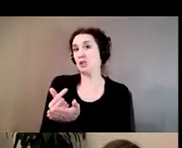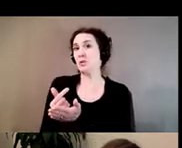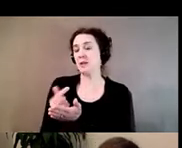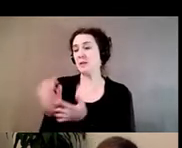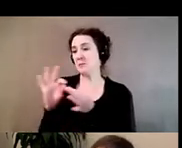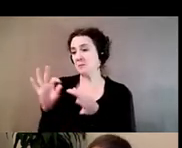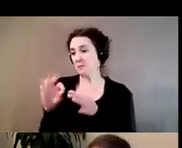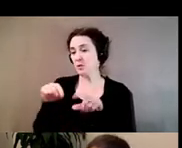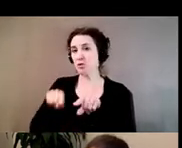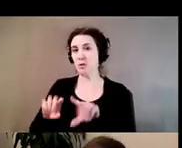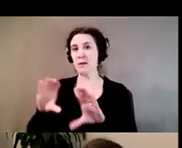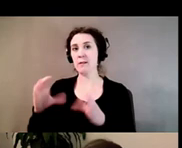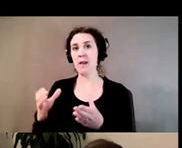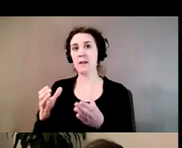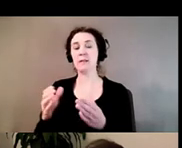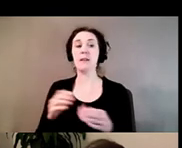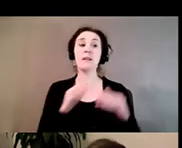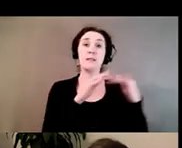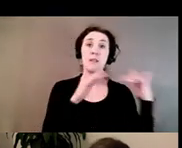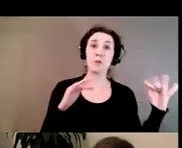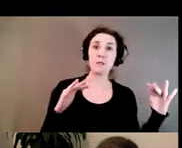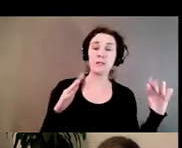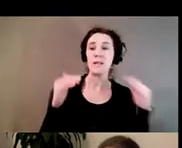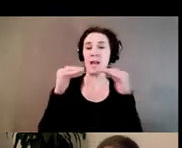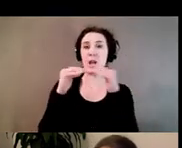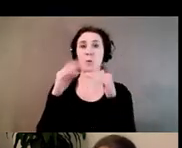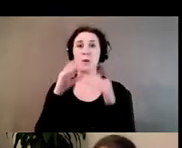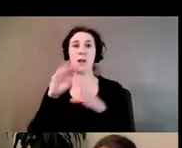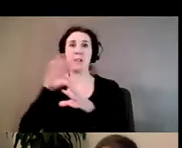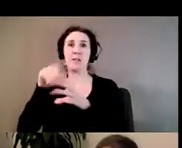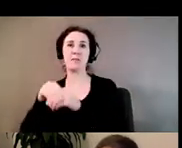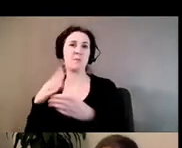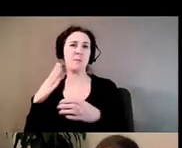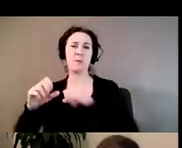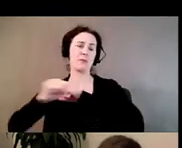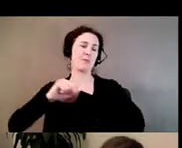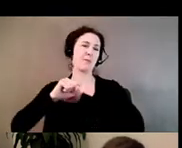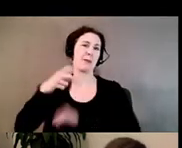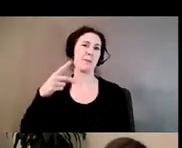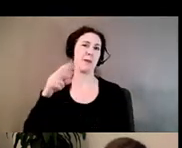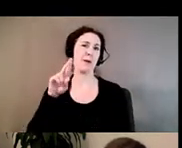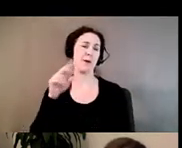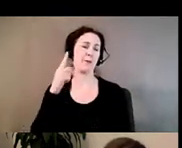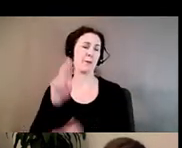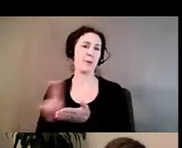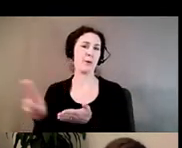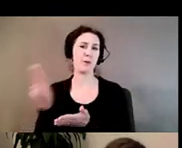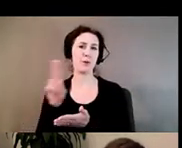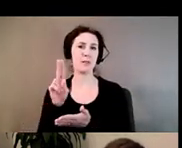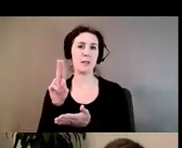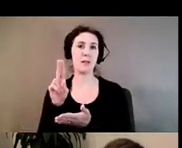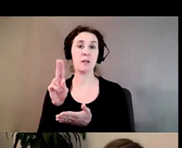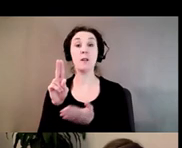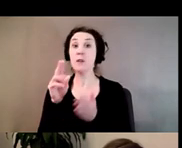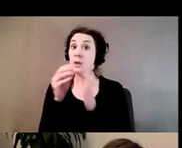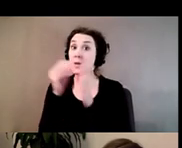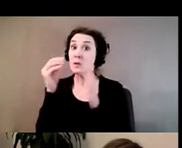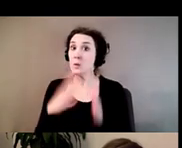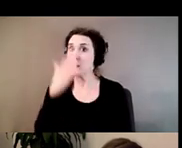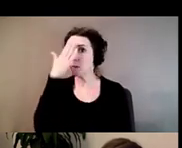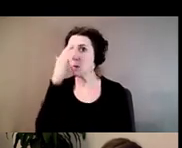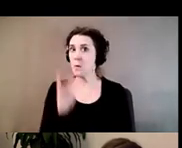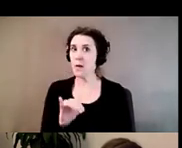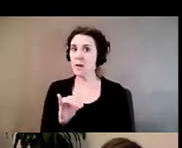though, diversity, equity, inclusion might just be PR for the university. Students know this to be palpably true. It's not